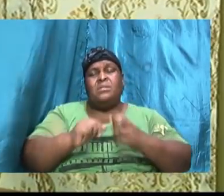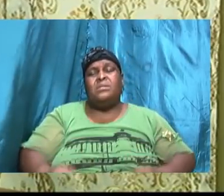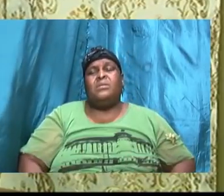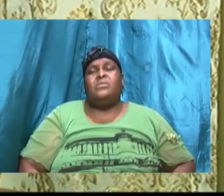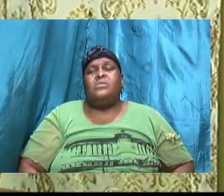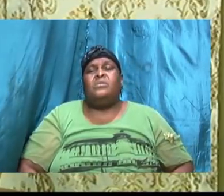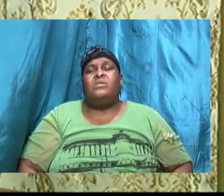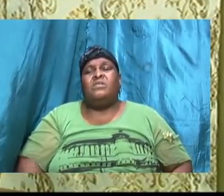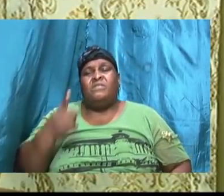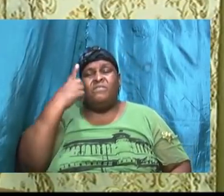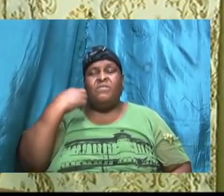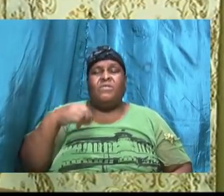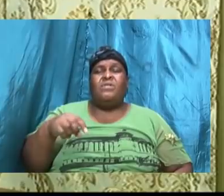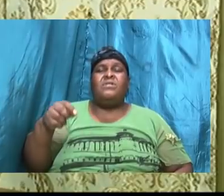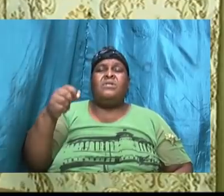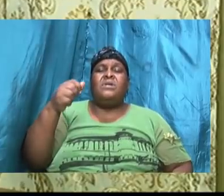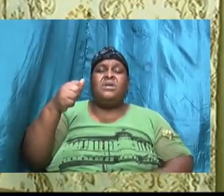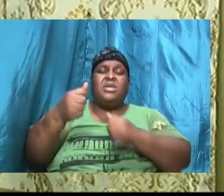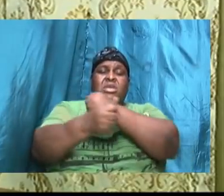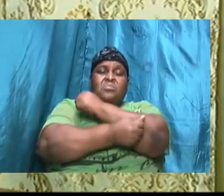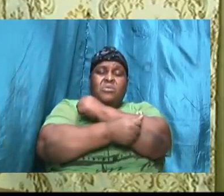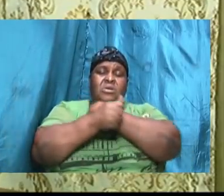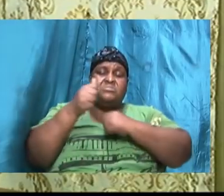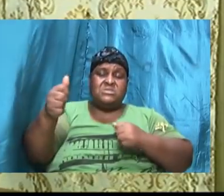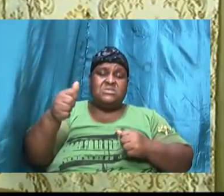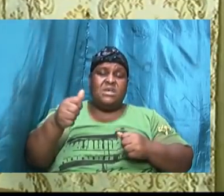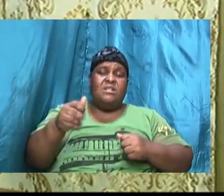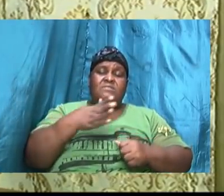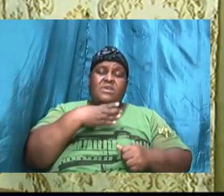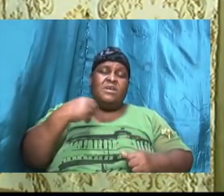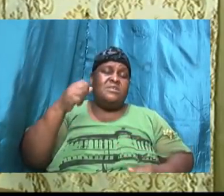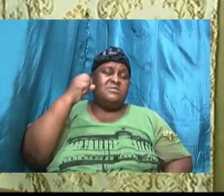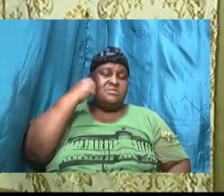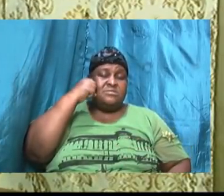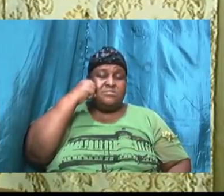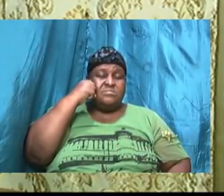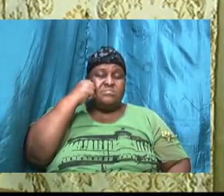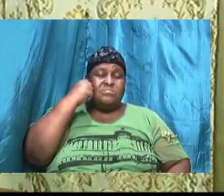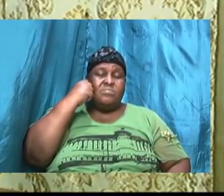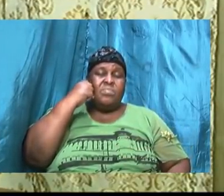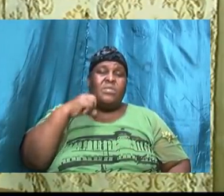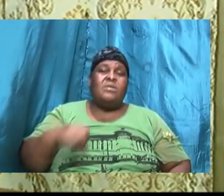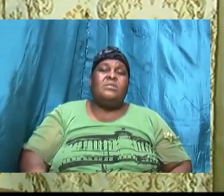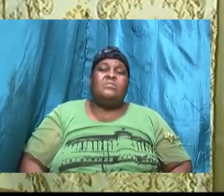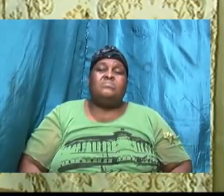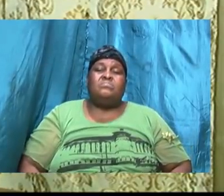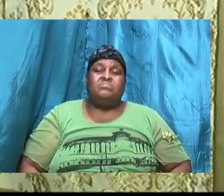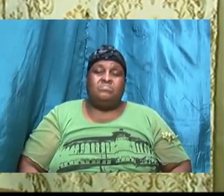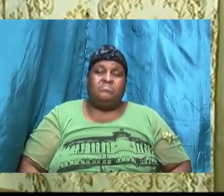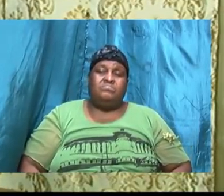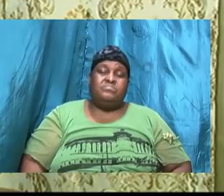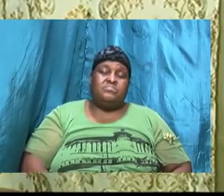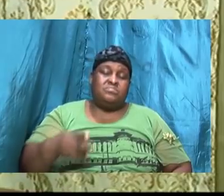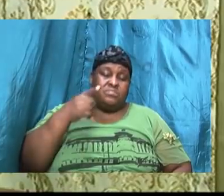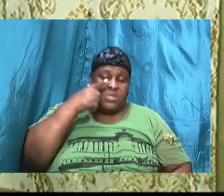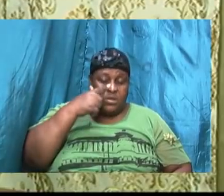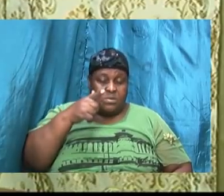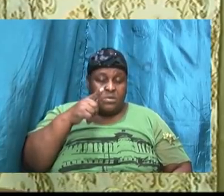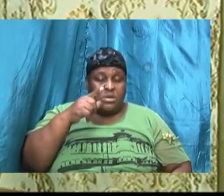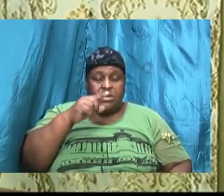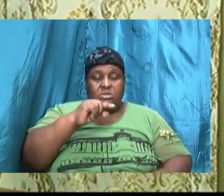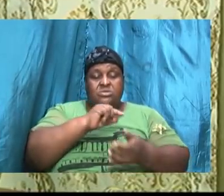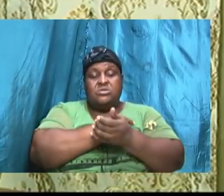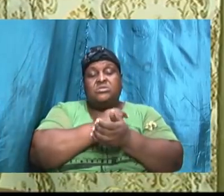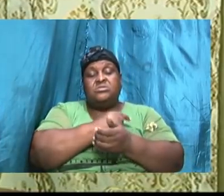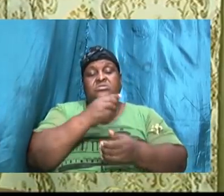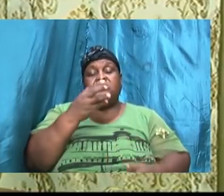for himself and his wife it was not until Genesis and we are going to look at Genesis 17 16 it